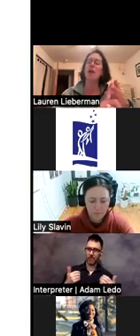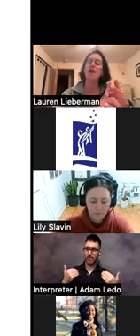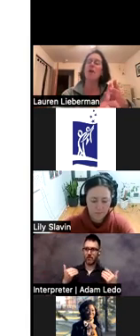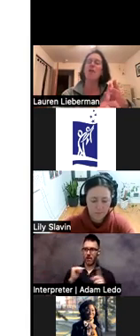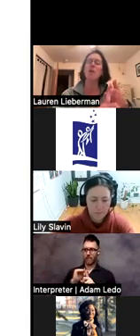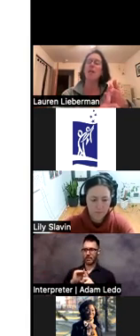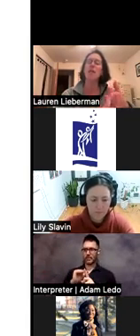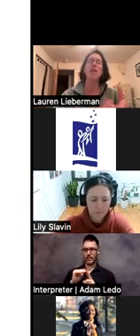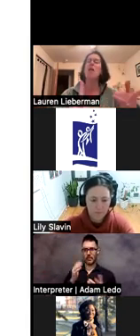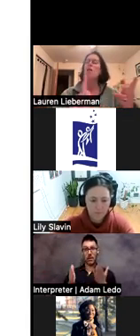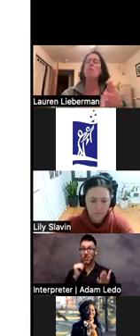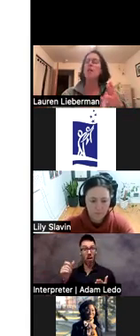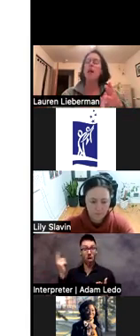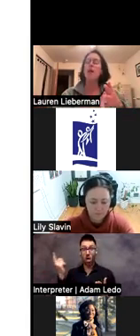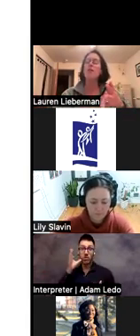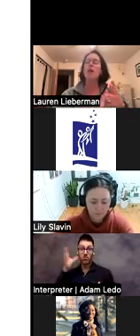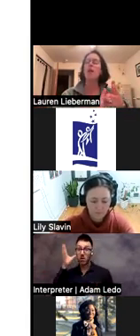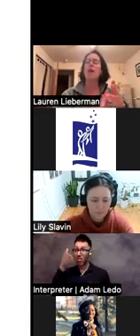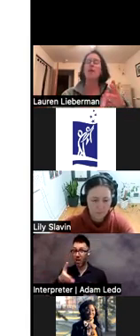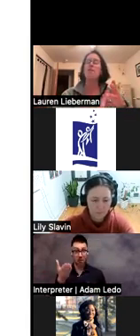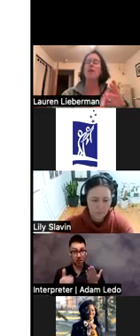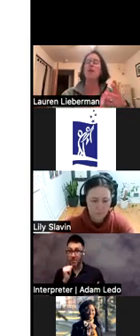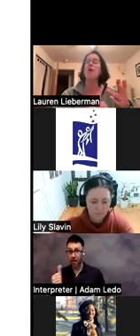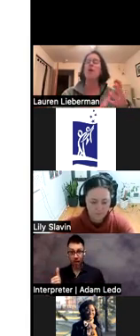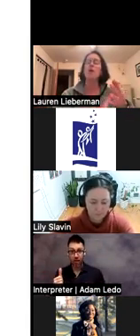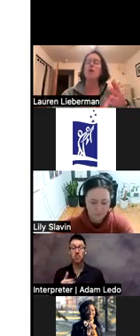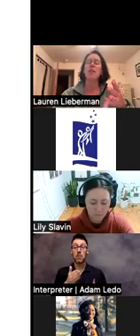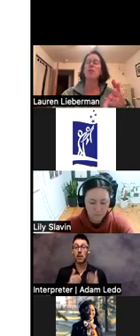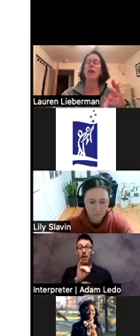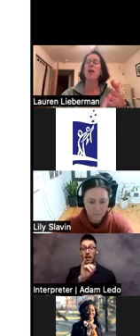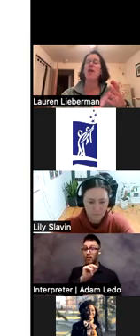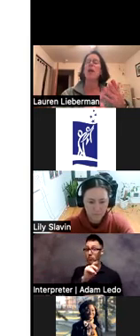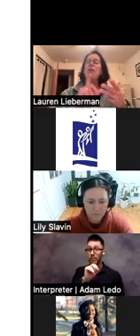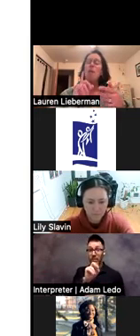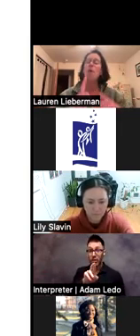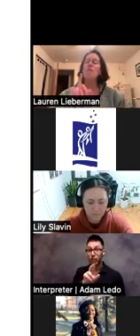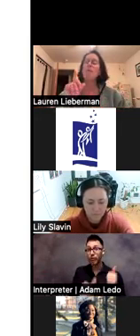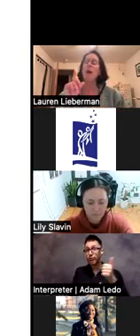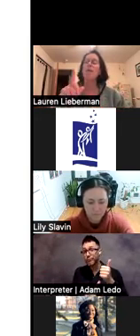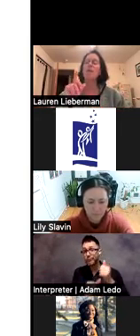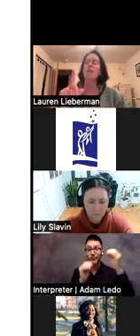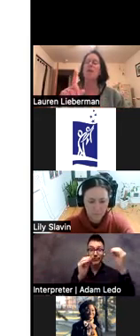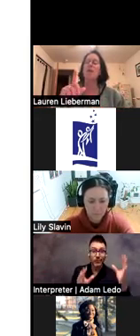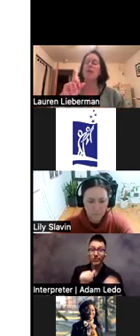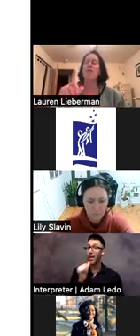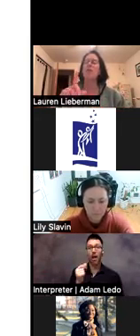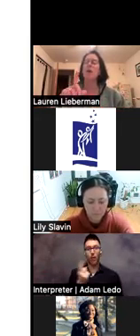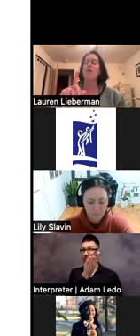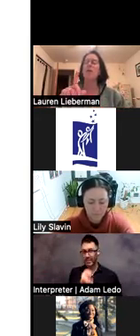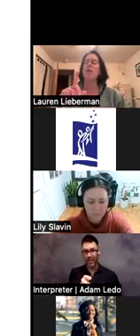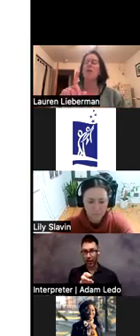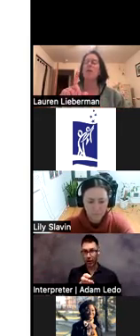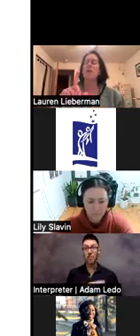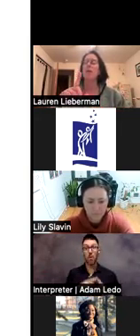parent there that knows what they need. You might not always have that intervener or the teacher there. The one constant variable is the